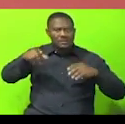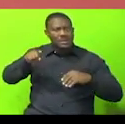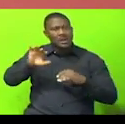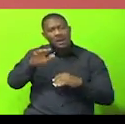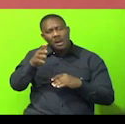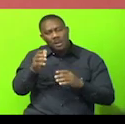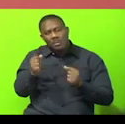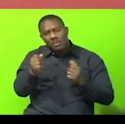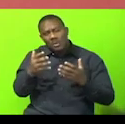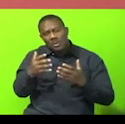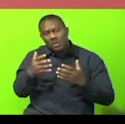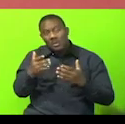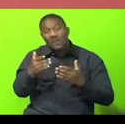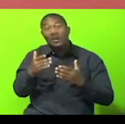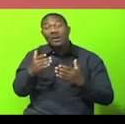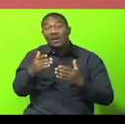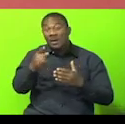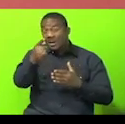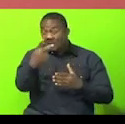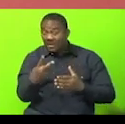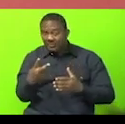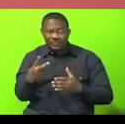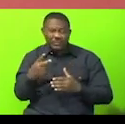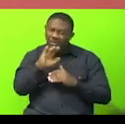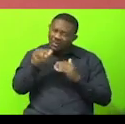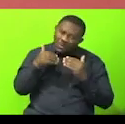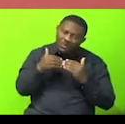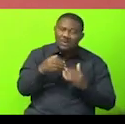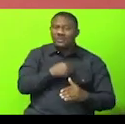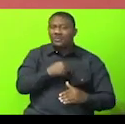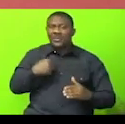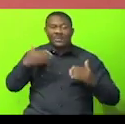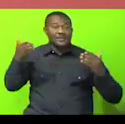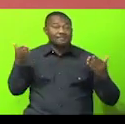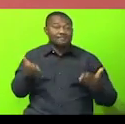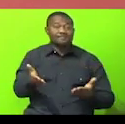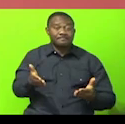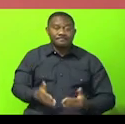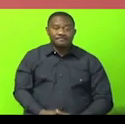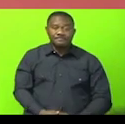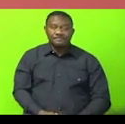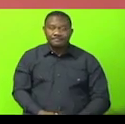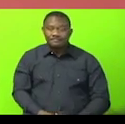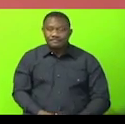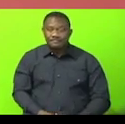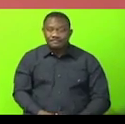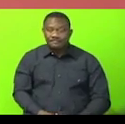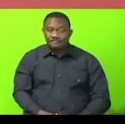half of all the Members of Parliament present. For our Members,